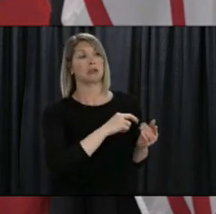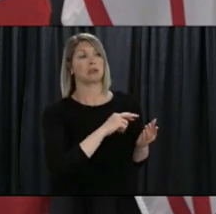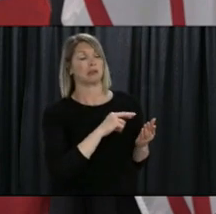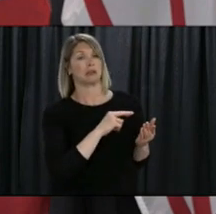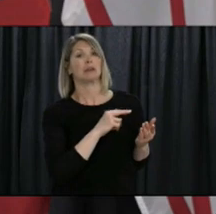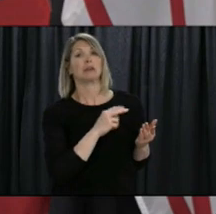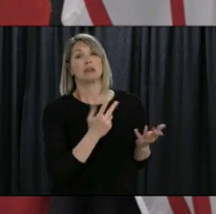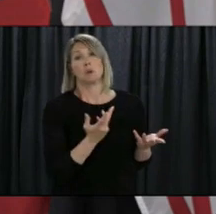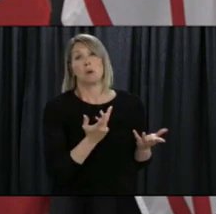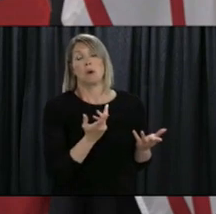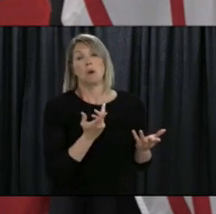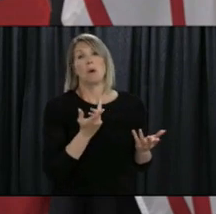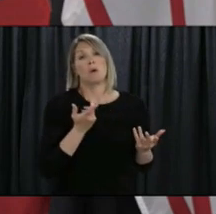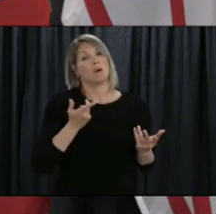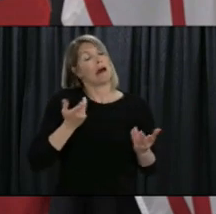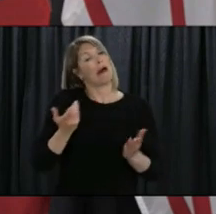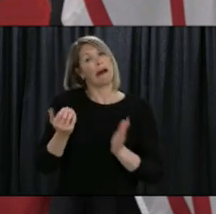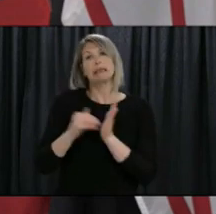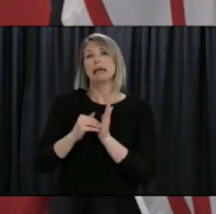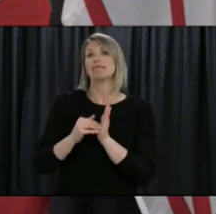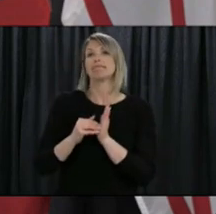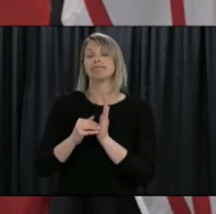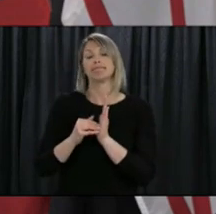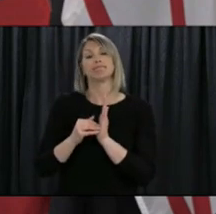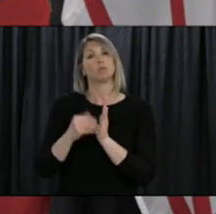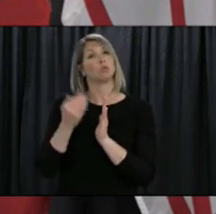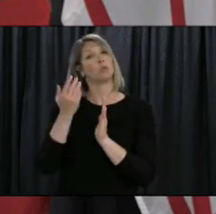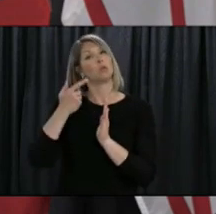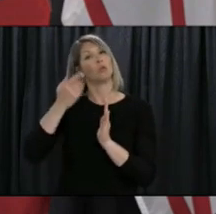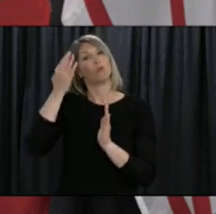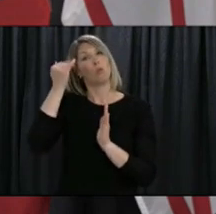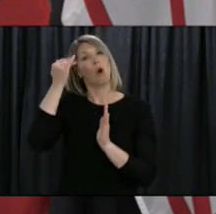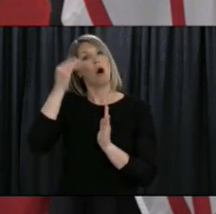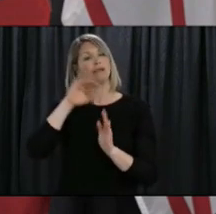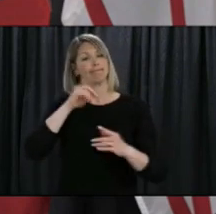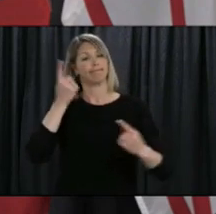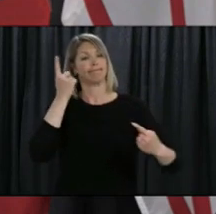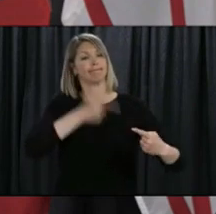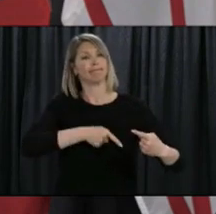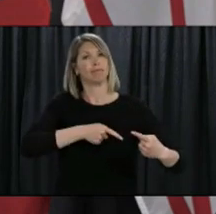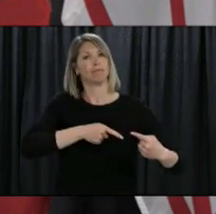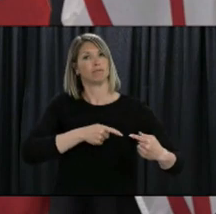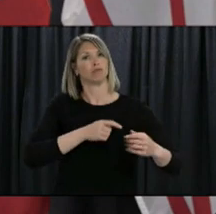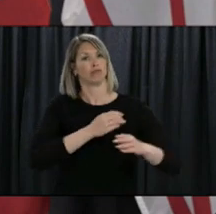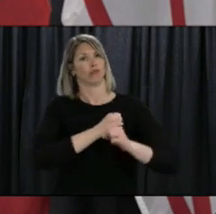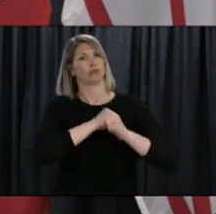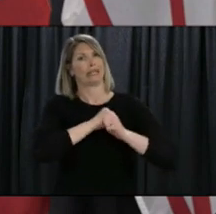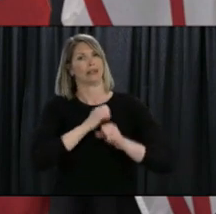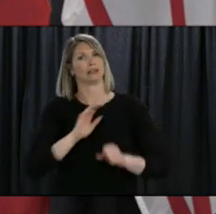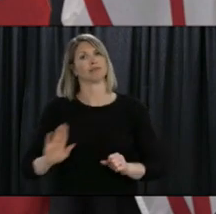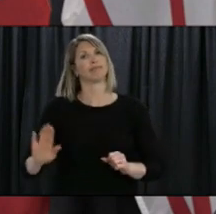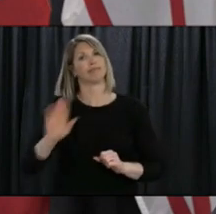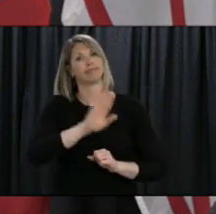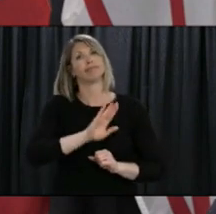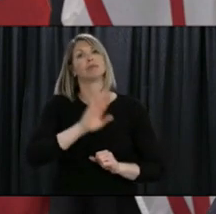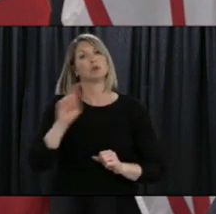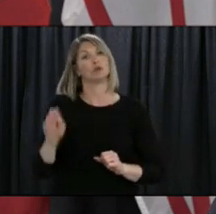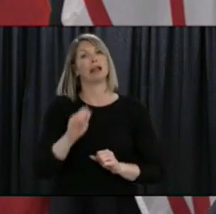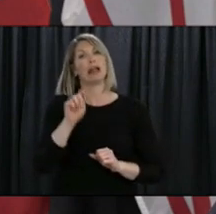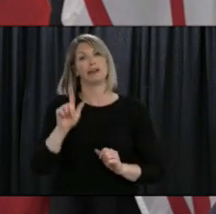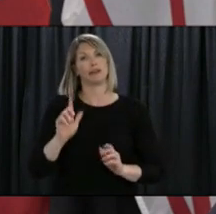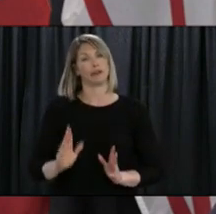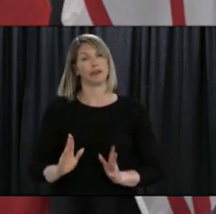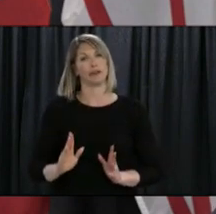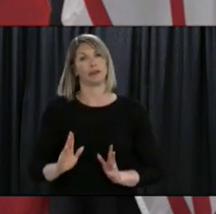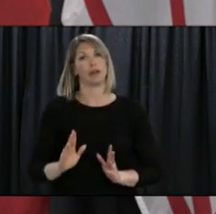travelers entering to our province that is traveling being you know the in all likelihood being the most likely case